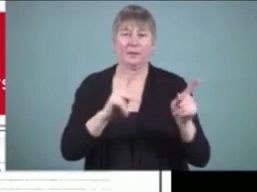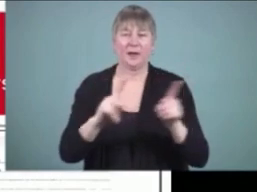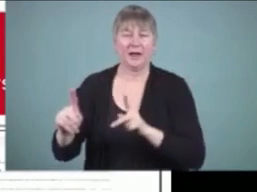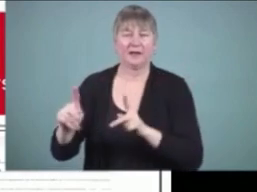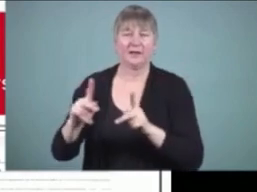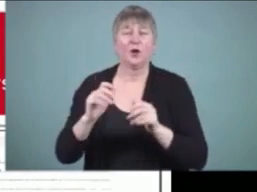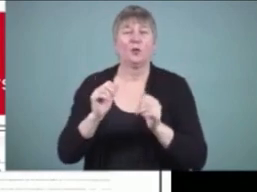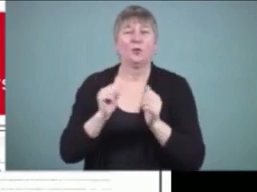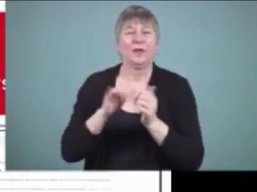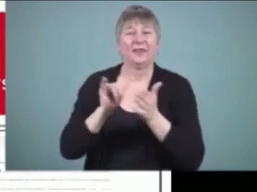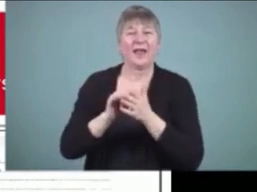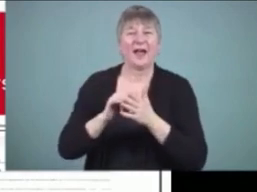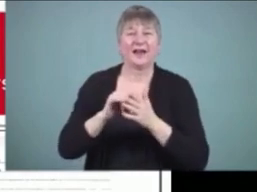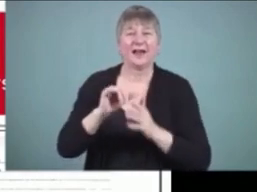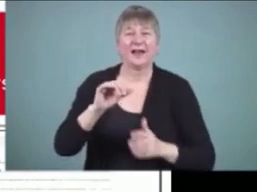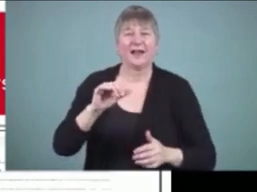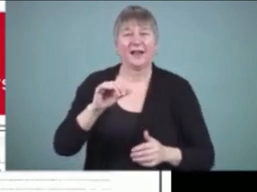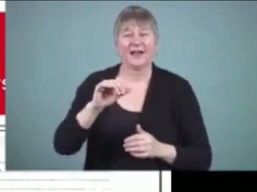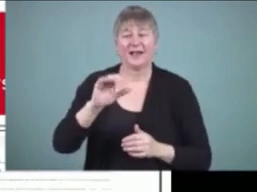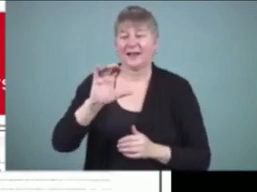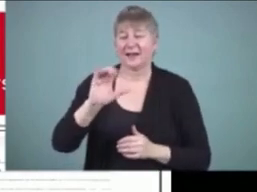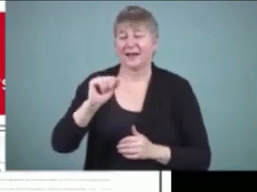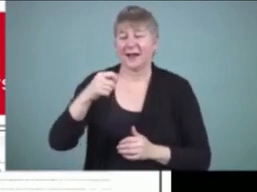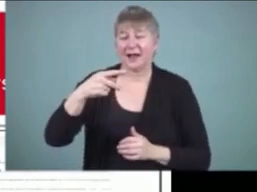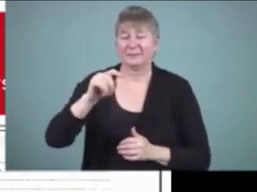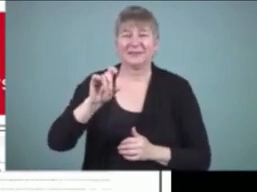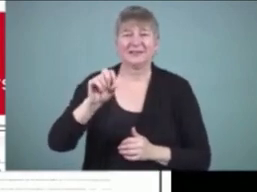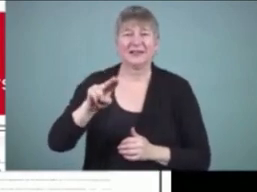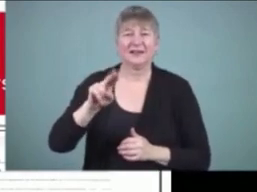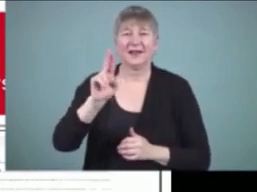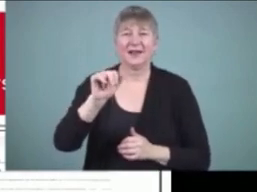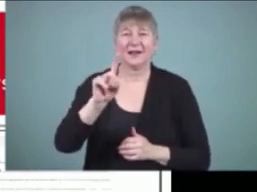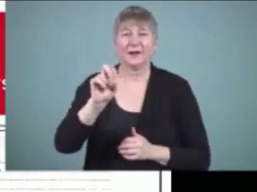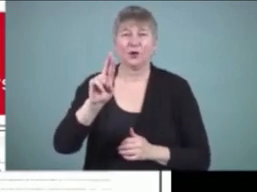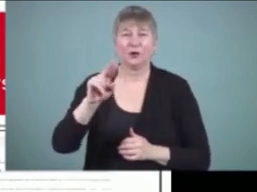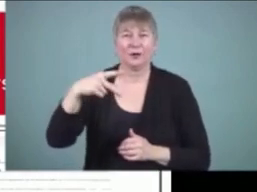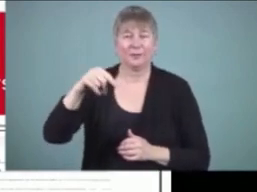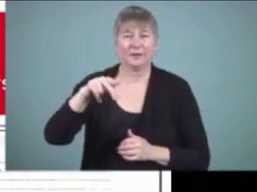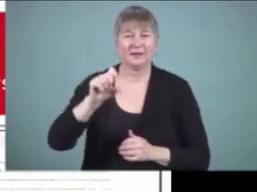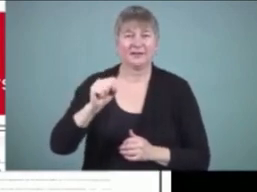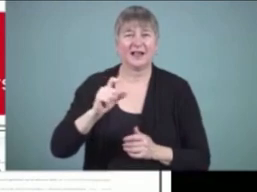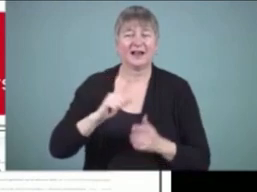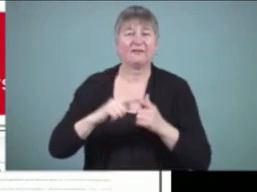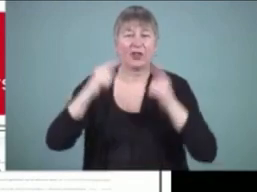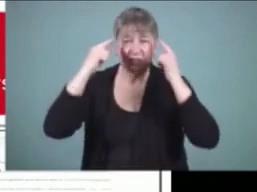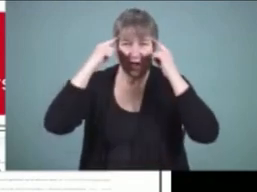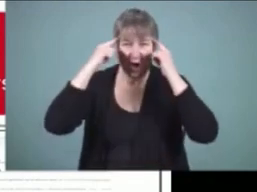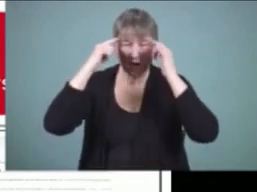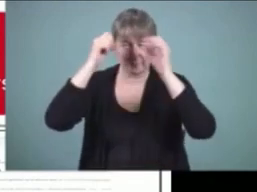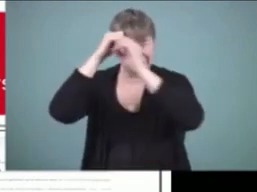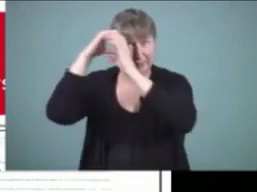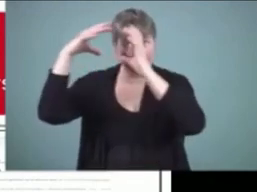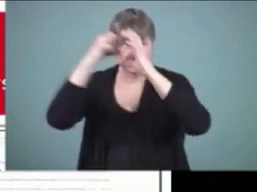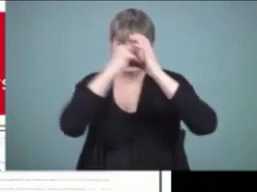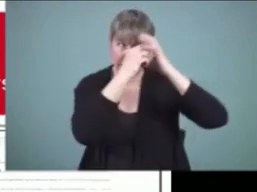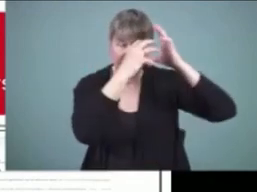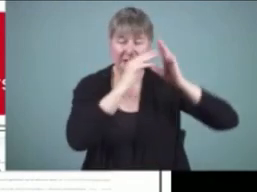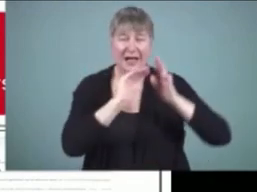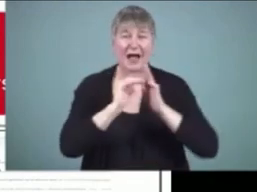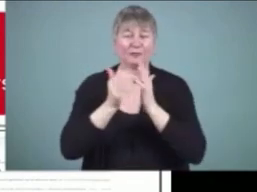underpants and he's got thought bubbles that go in the in his story plan of how he's going to produce this narrative